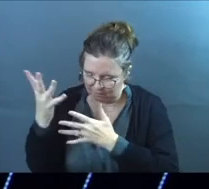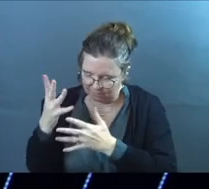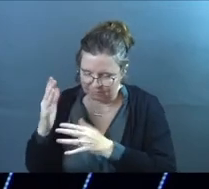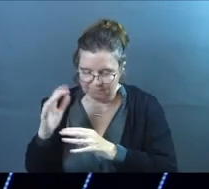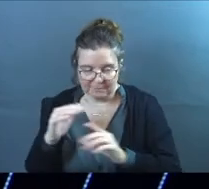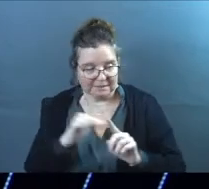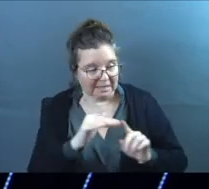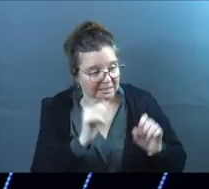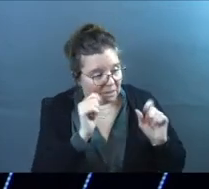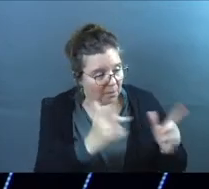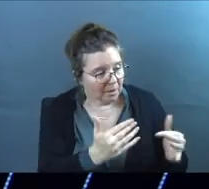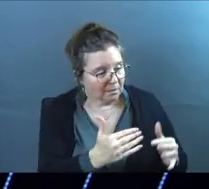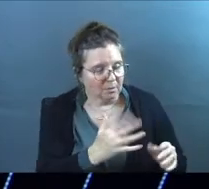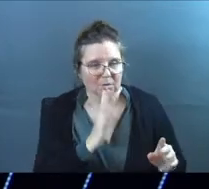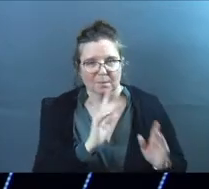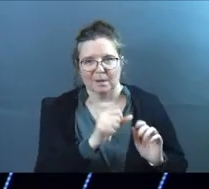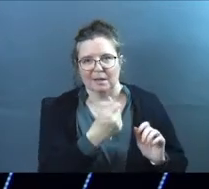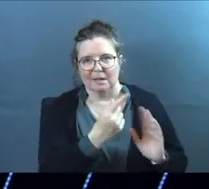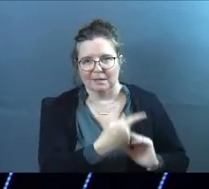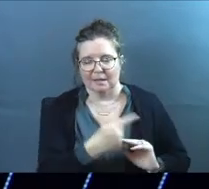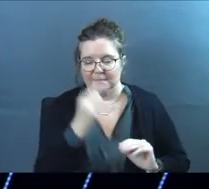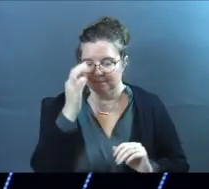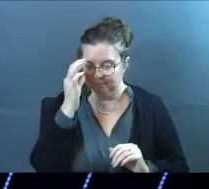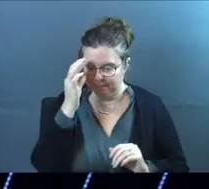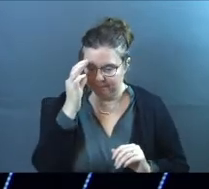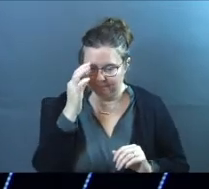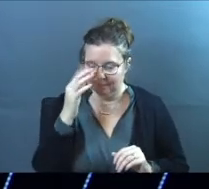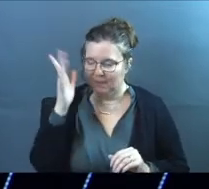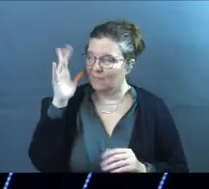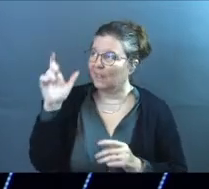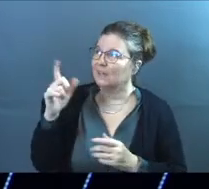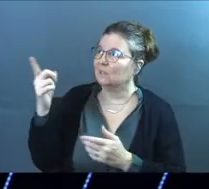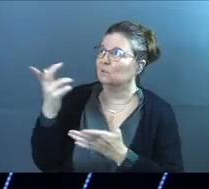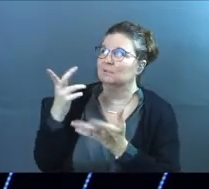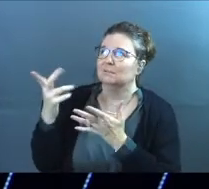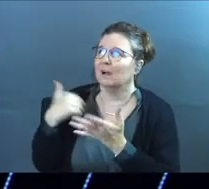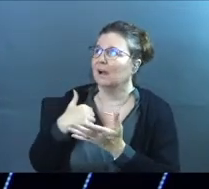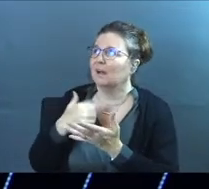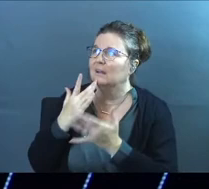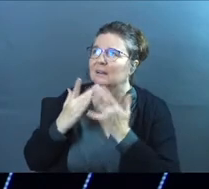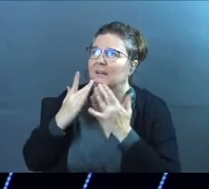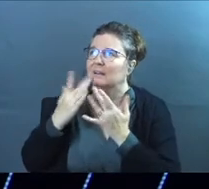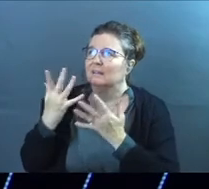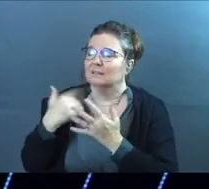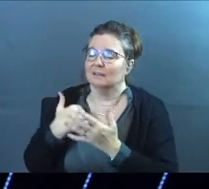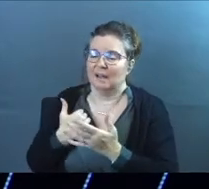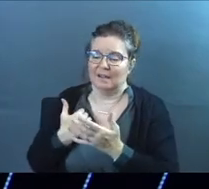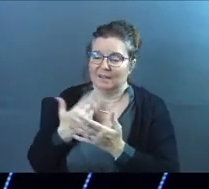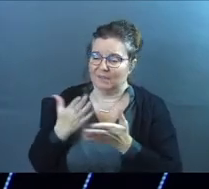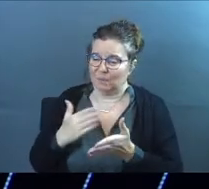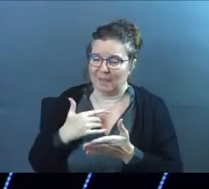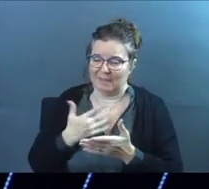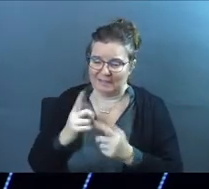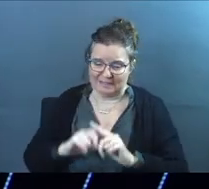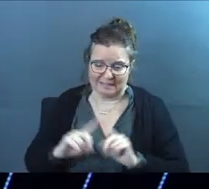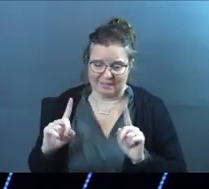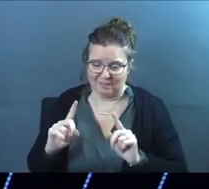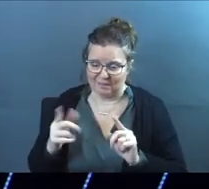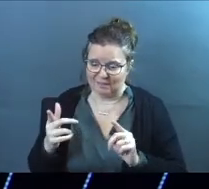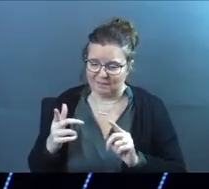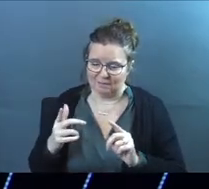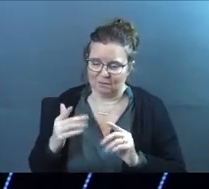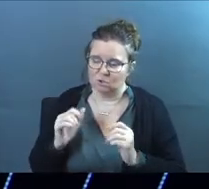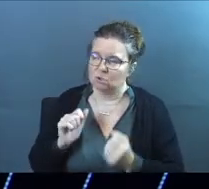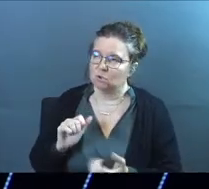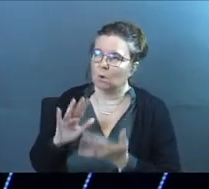like, stay awake, Peter and them. We'll talk about them another day. It's like, Father, I need you. Matter of fact, God, if there's a way this can look different, just